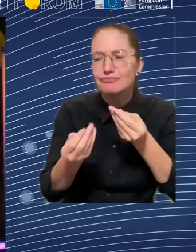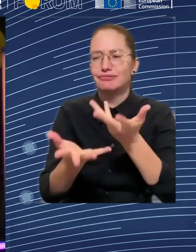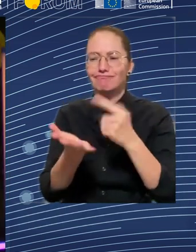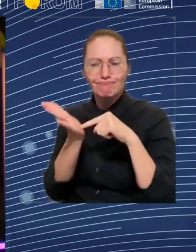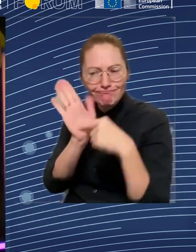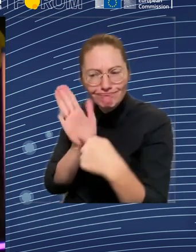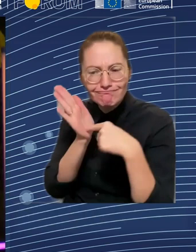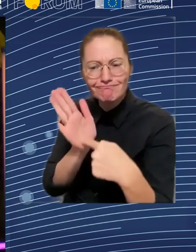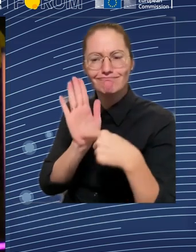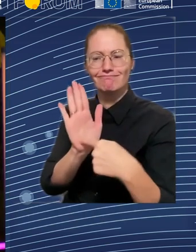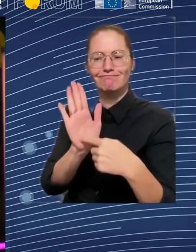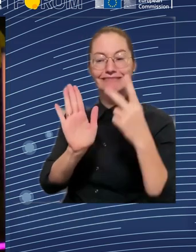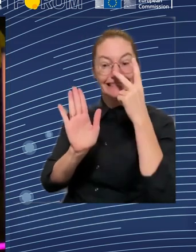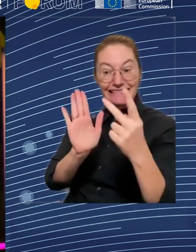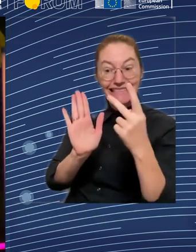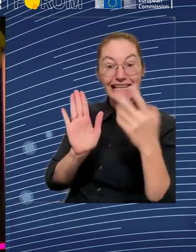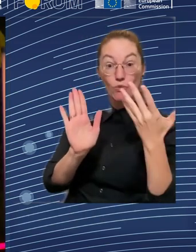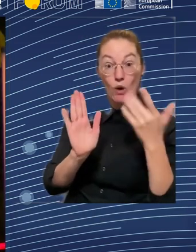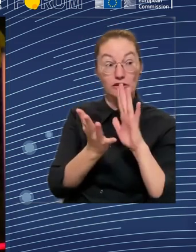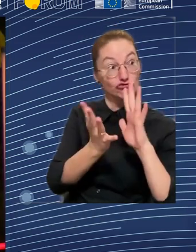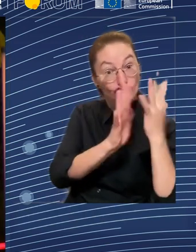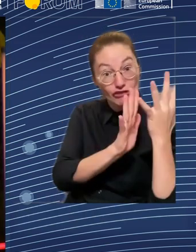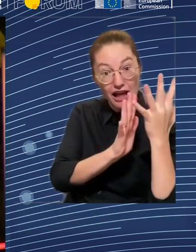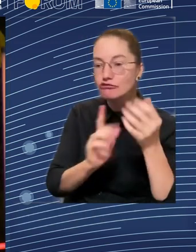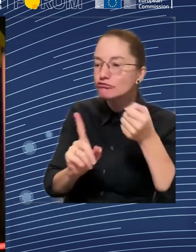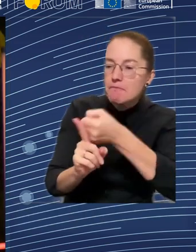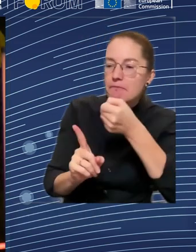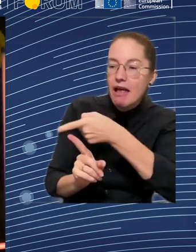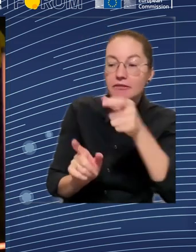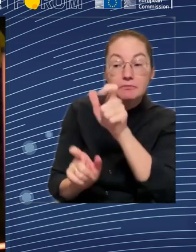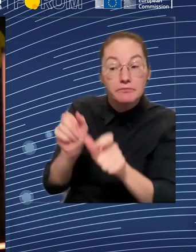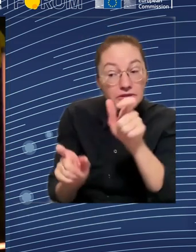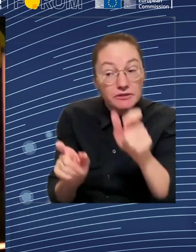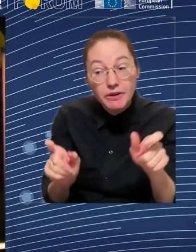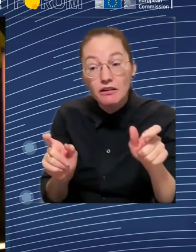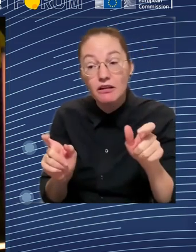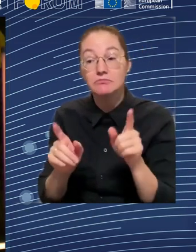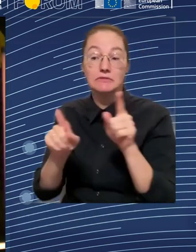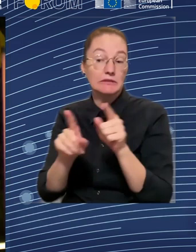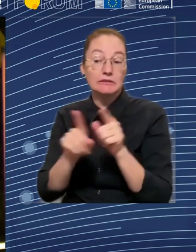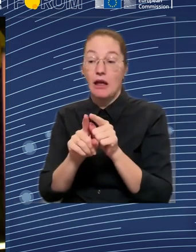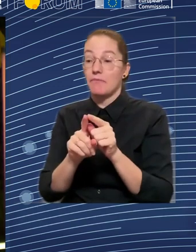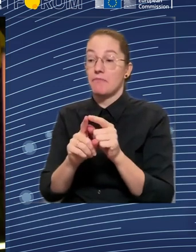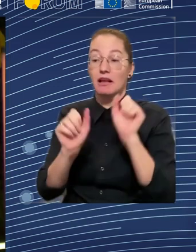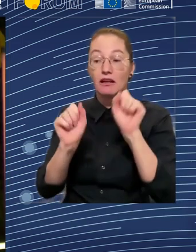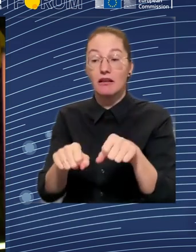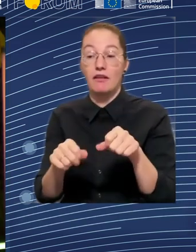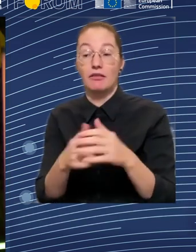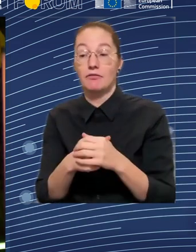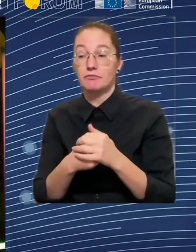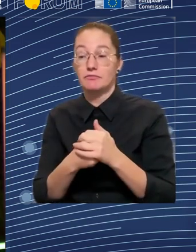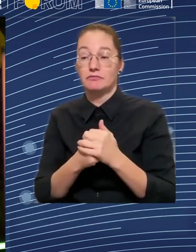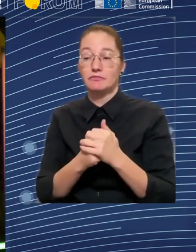transition, but we are also the resources through which we can